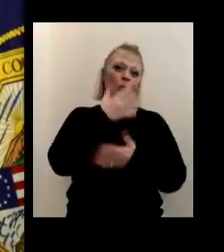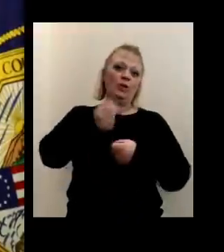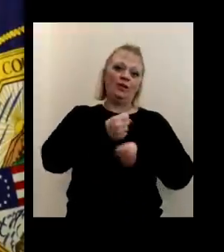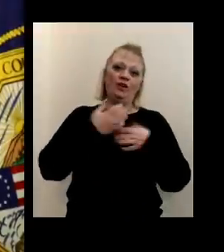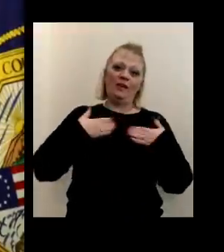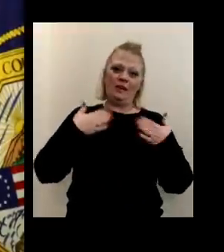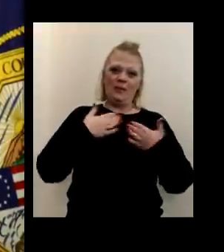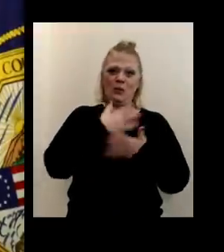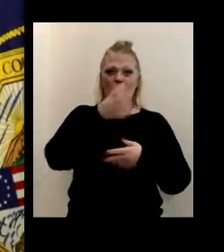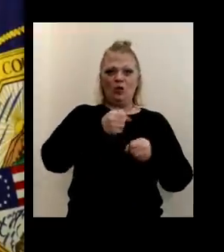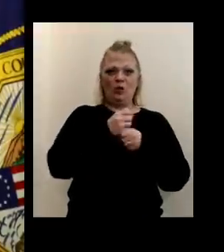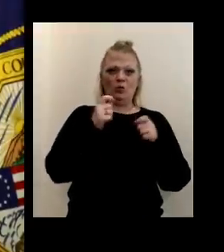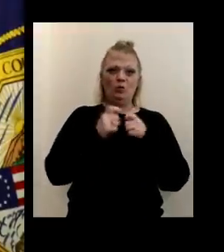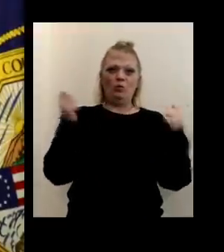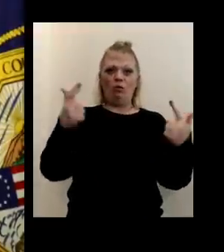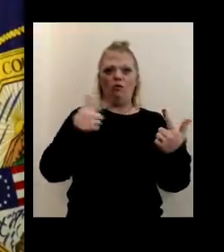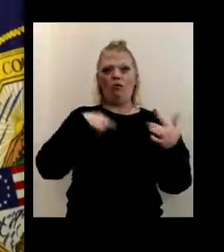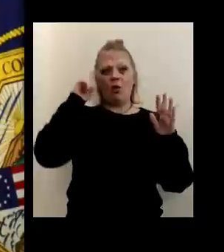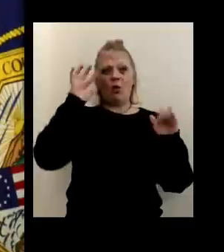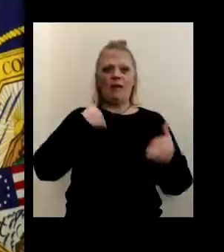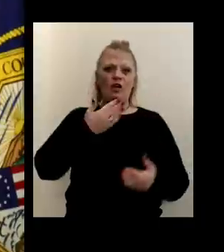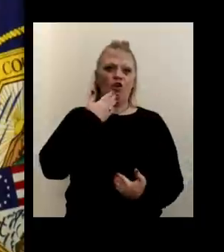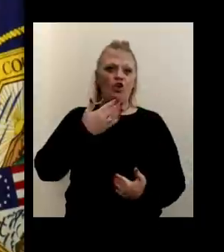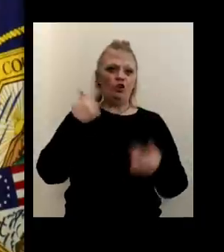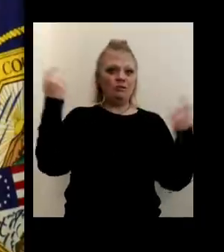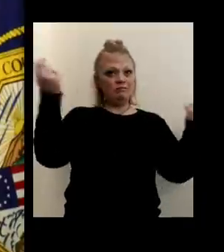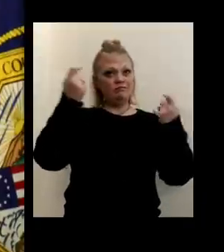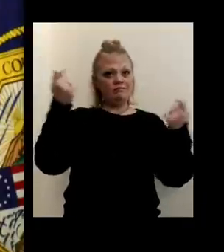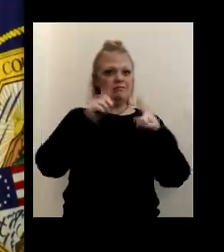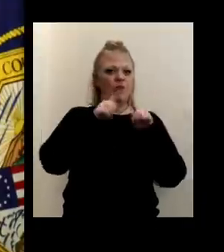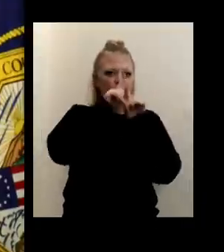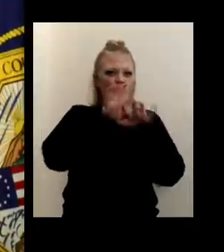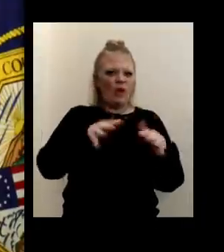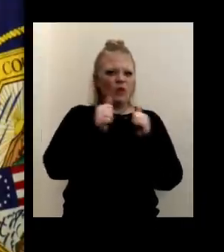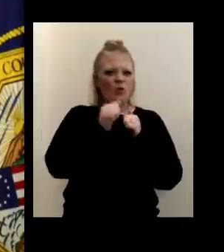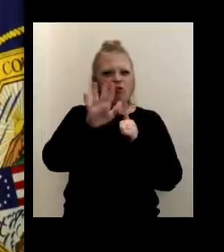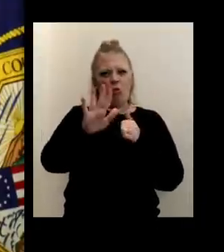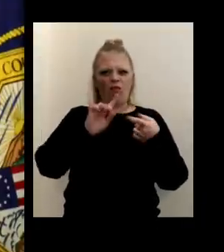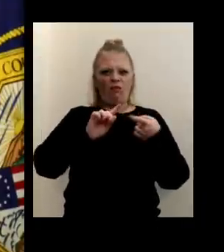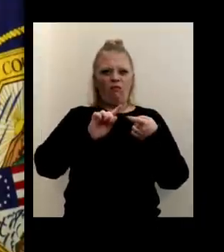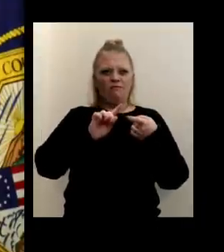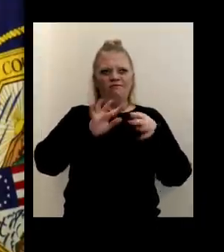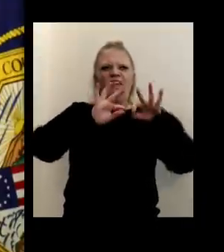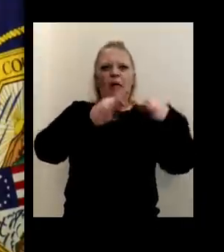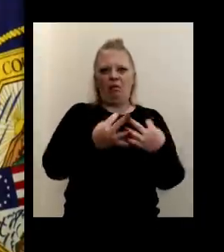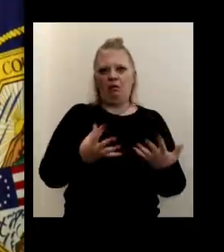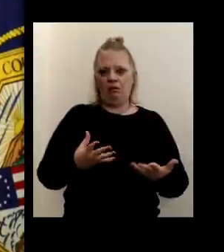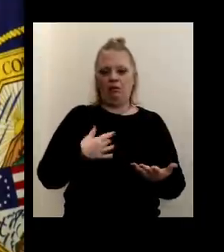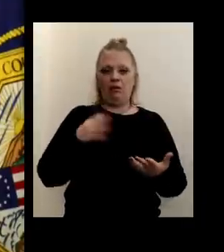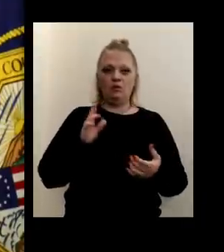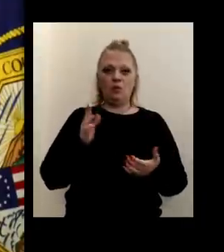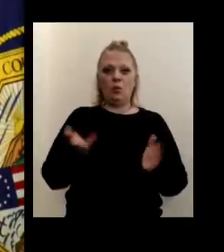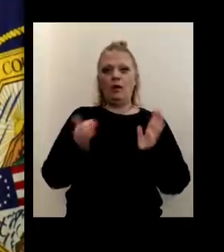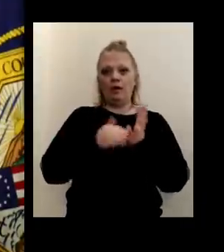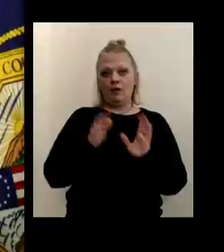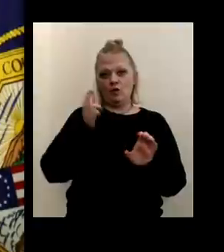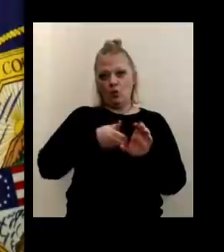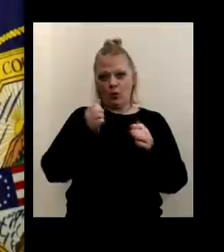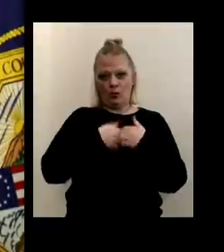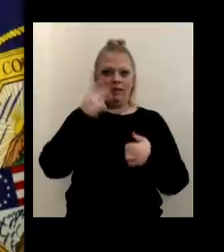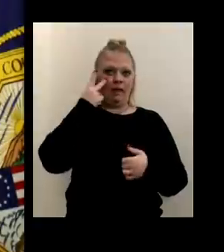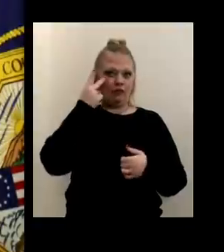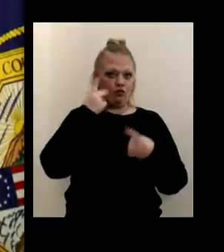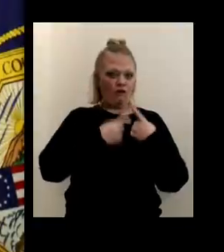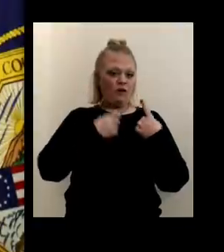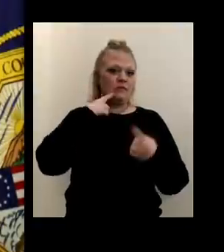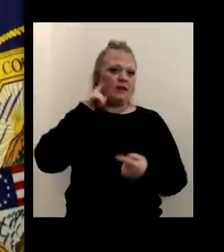Happy New Year to all. I hope you had a good celebration, though quiet one with your immediate family. Once again, I'm joined by Kendra Schmidt